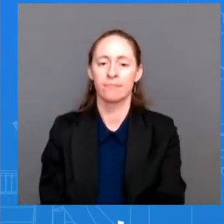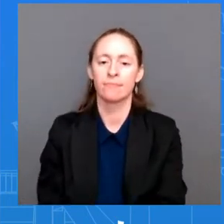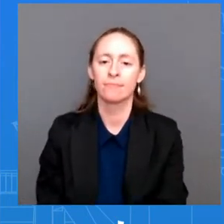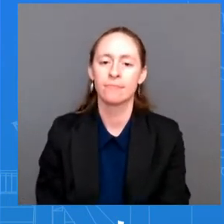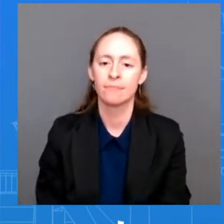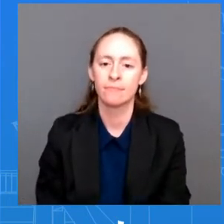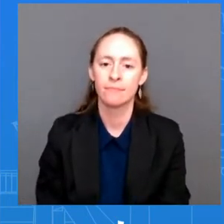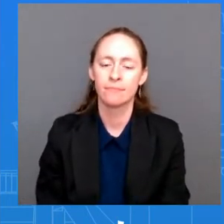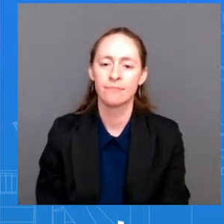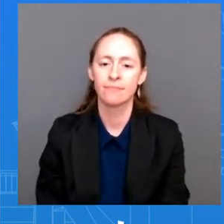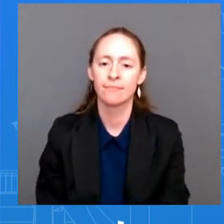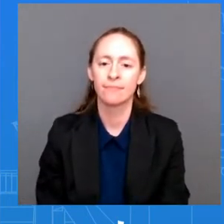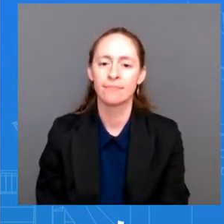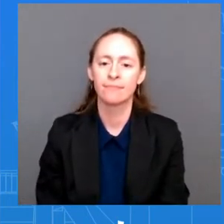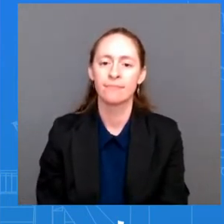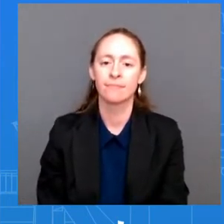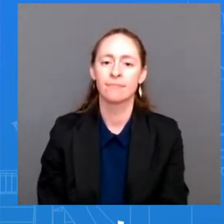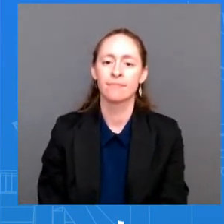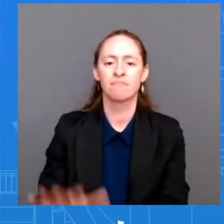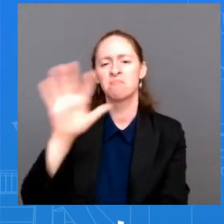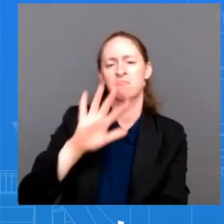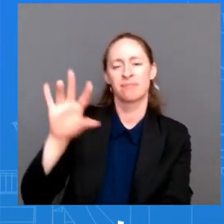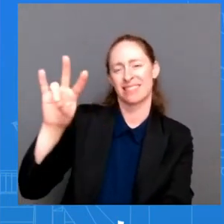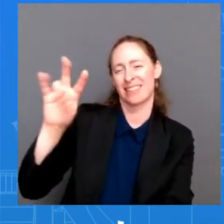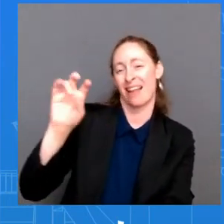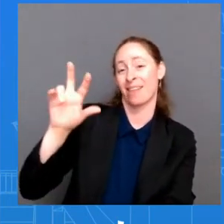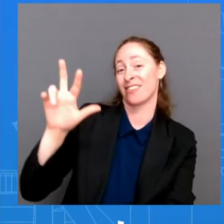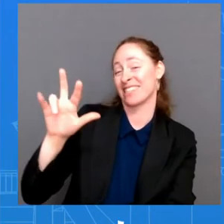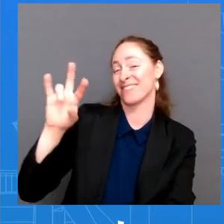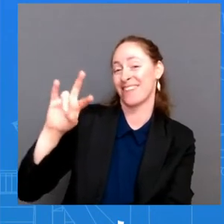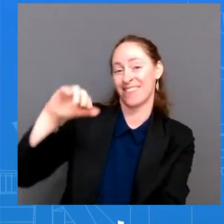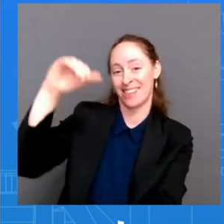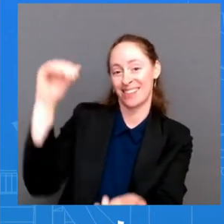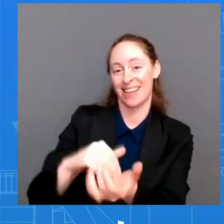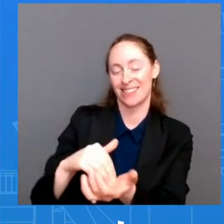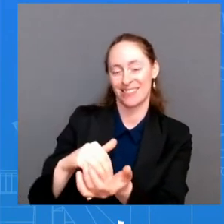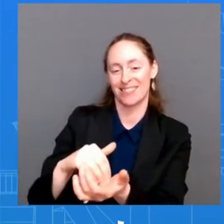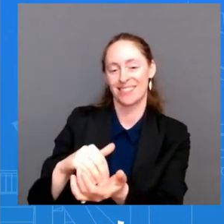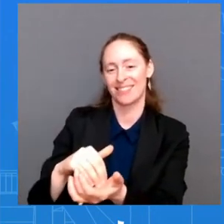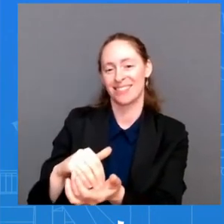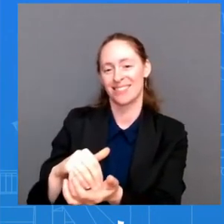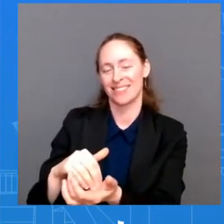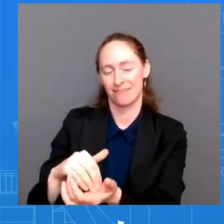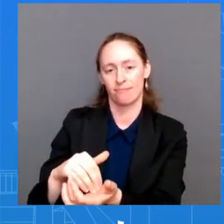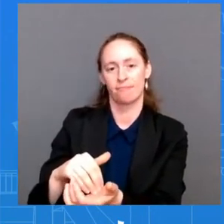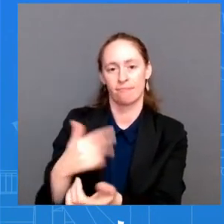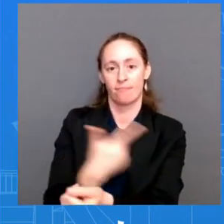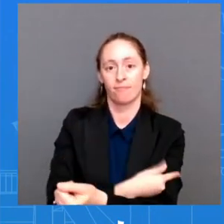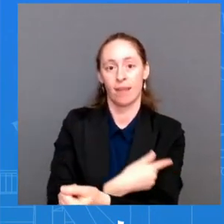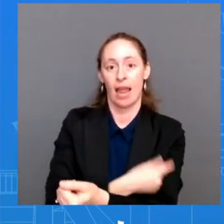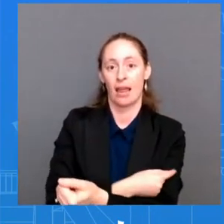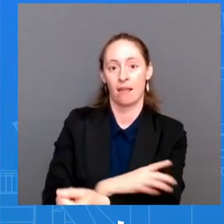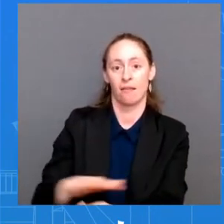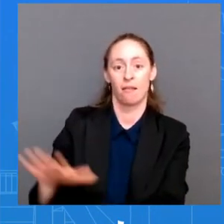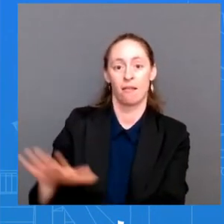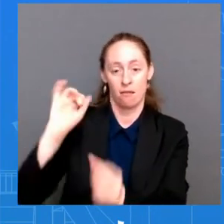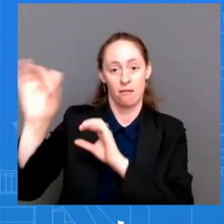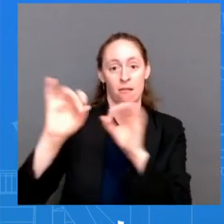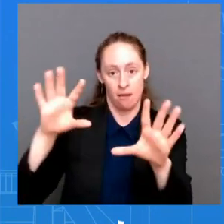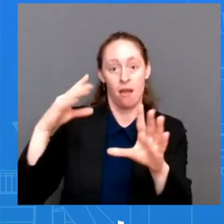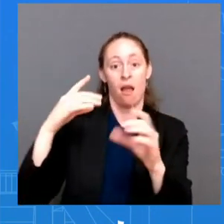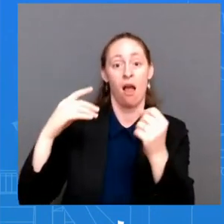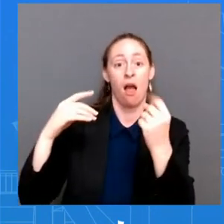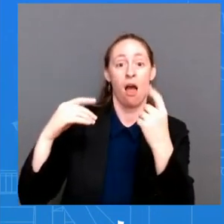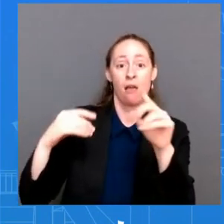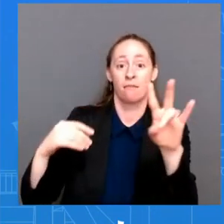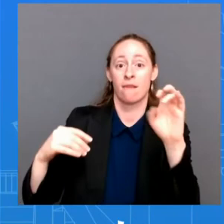thirty seven thousand seven, seven thirty seven hundred thirty seven thousand and the three hundred thousand plus that we have put out that puts one point